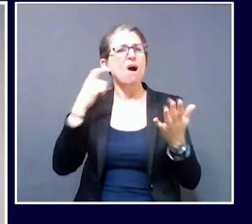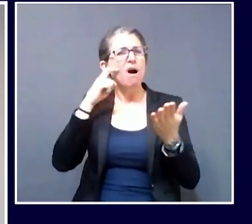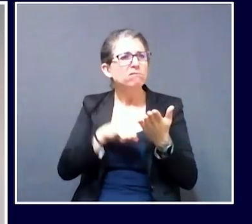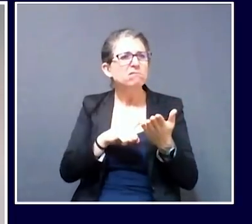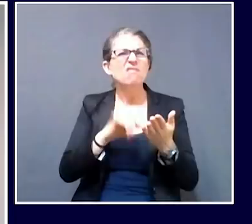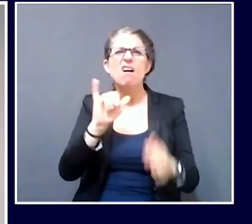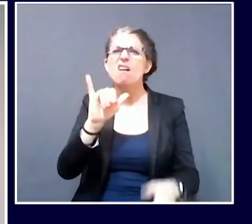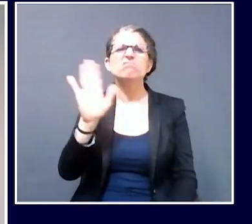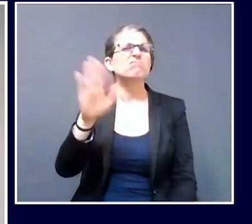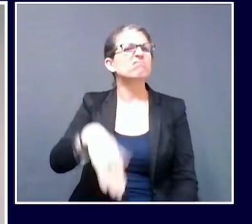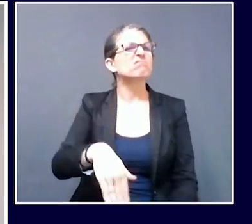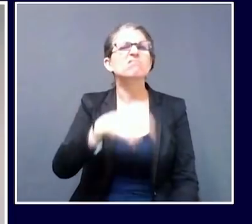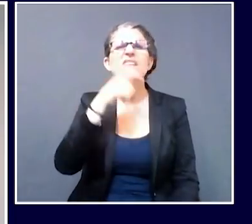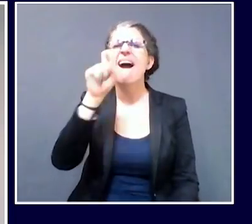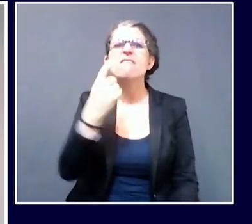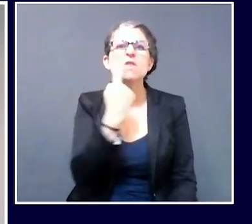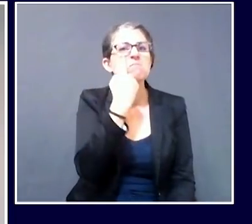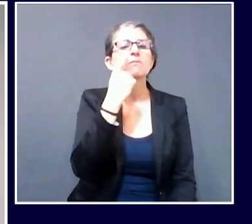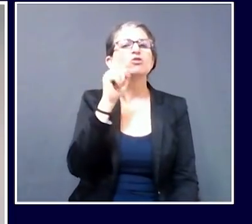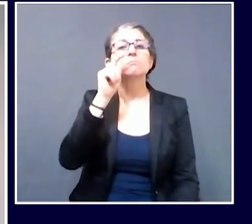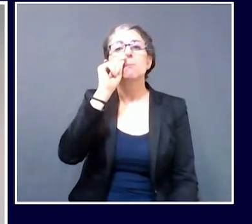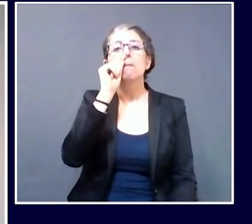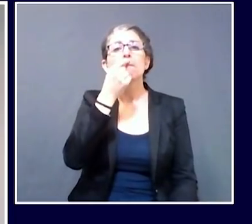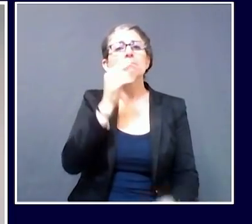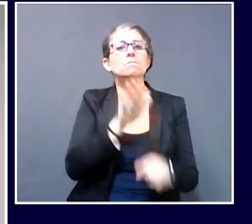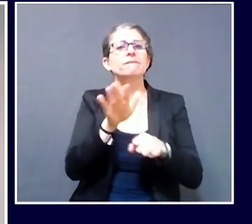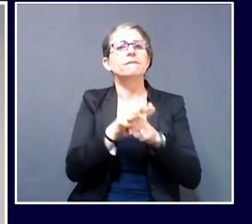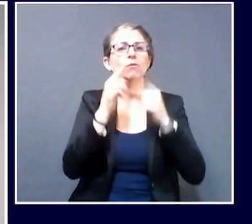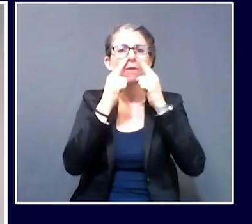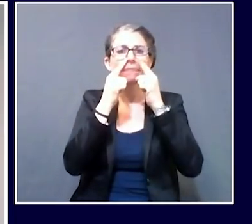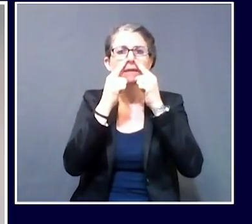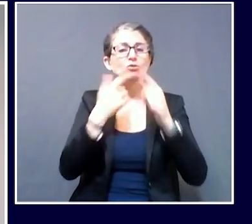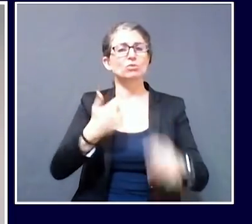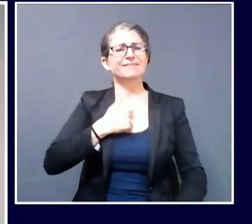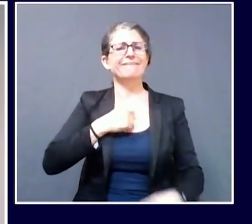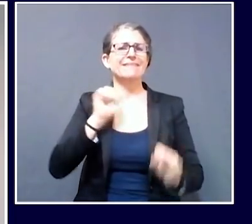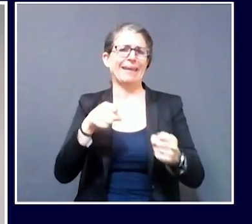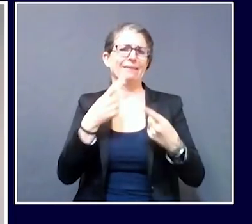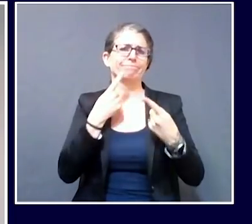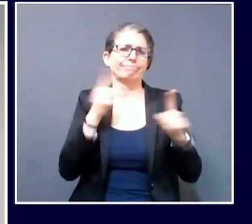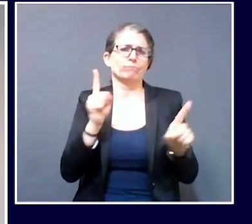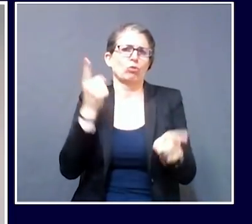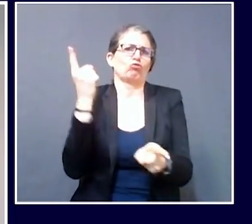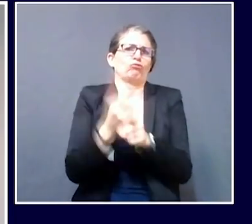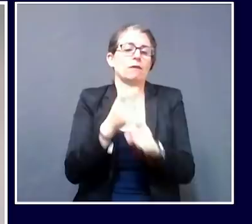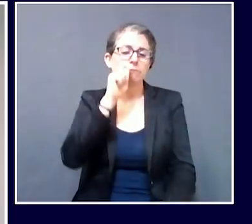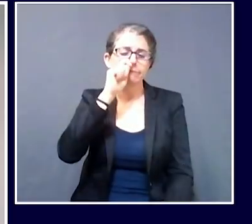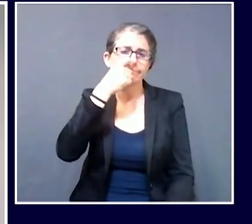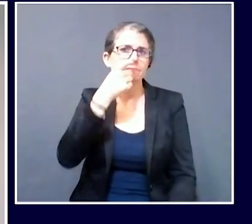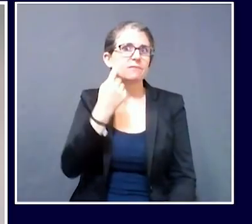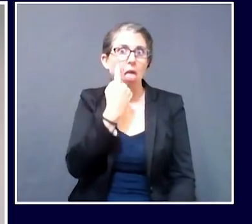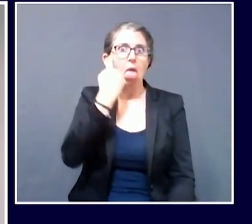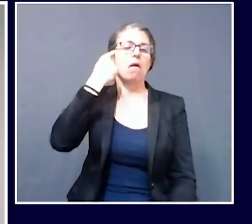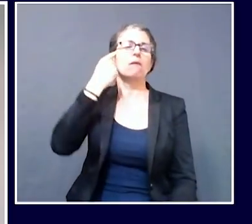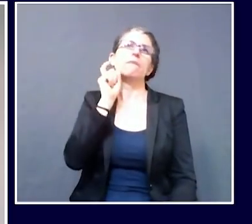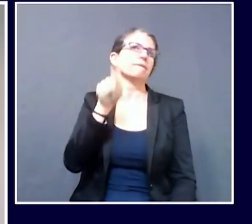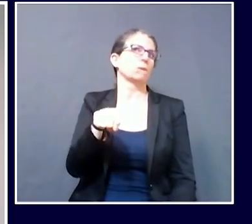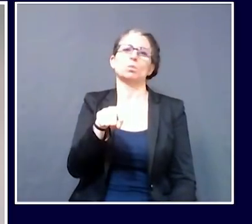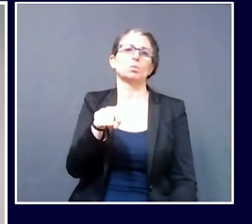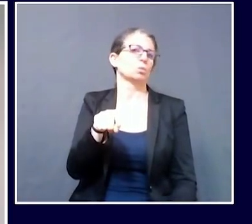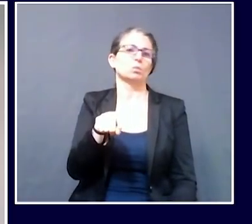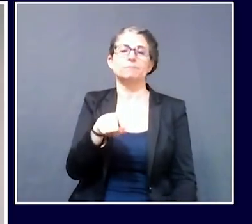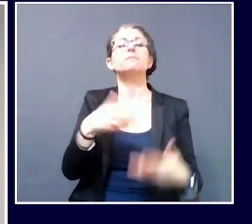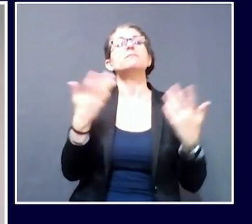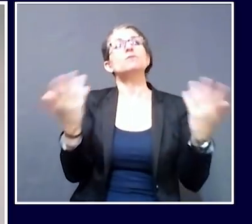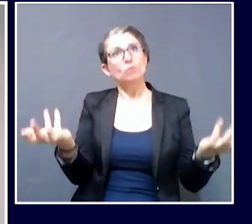Those, of course, can be a little uncomfortable for folks. What has emerged are data to suggest that other swabbing techniques can